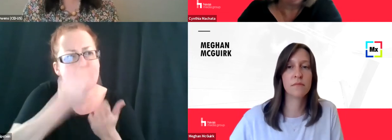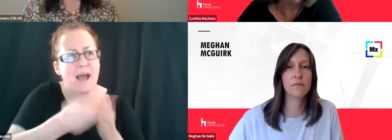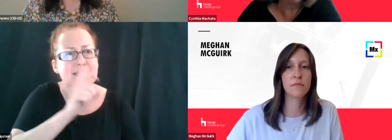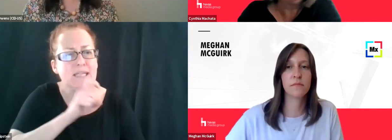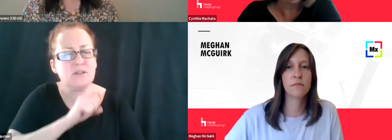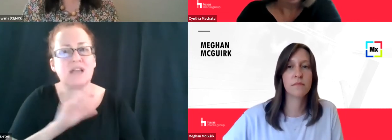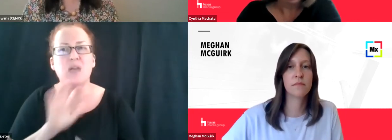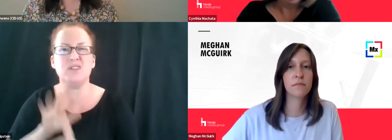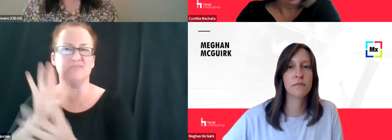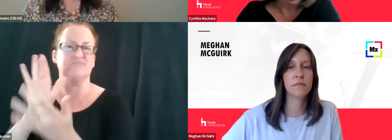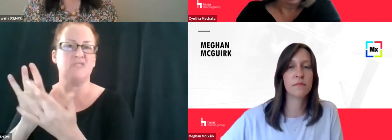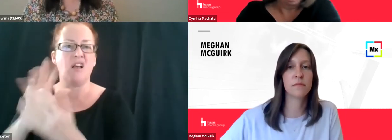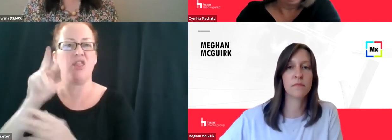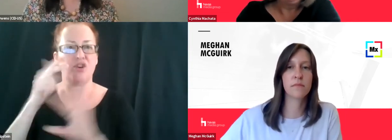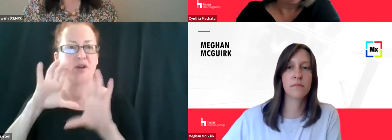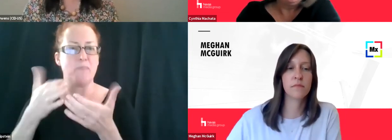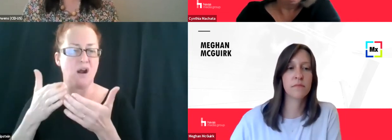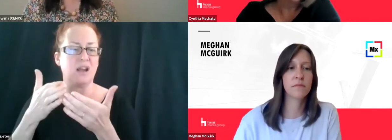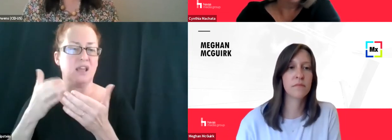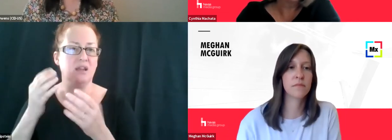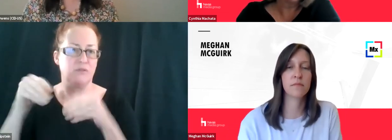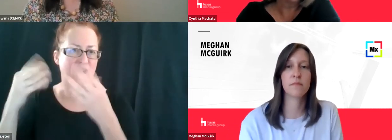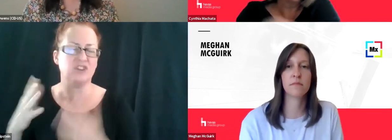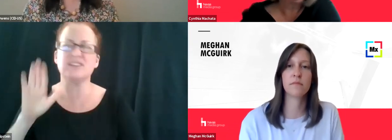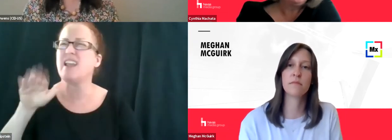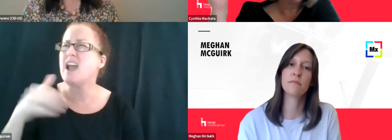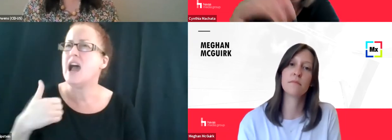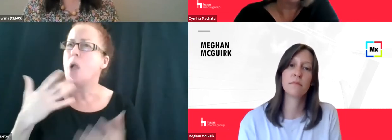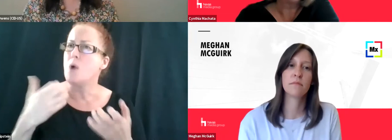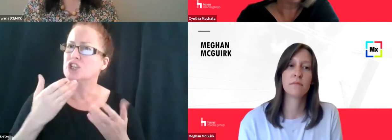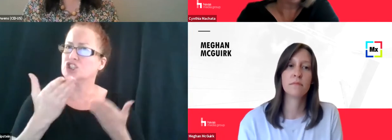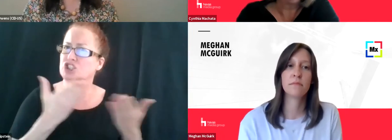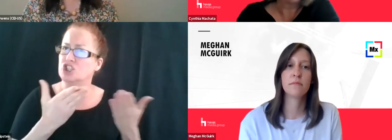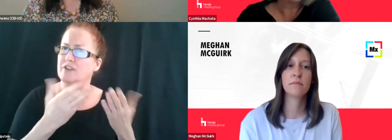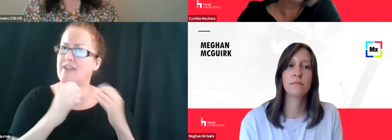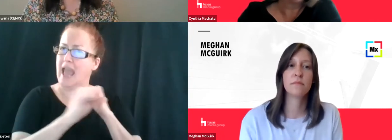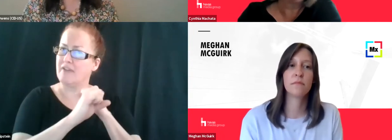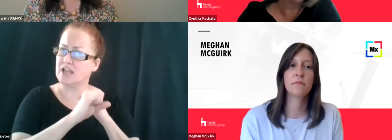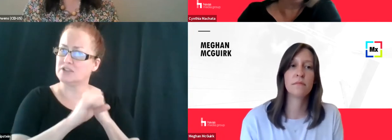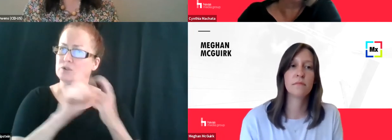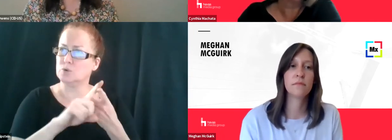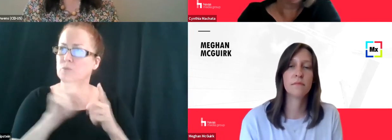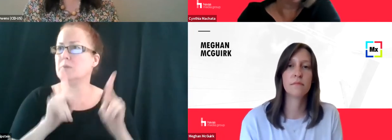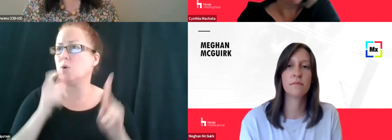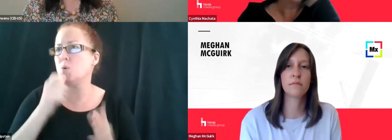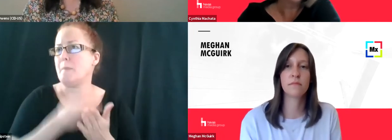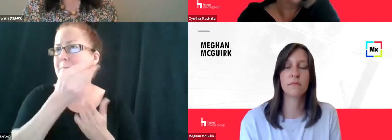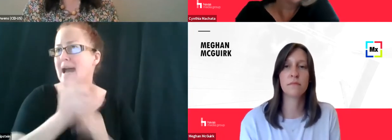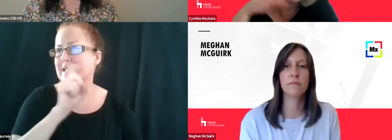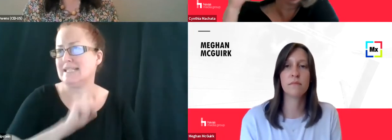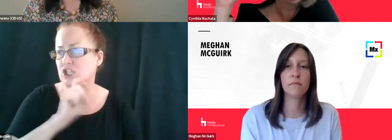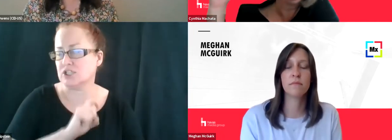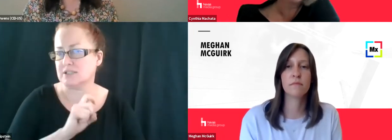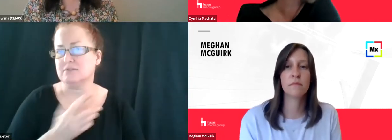party provider and say, um, Hey, I want to serve ads to, you know, people who have purchased sneakers, I might